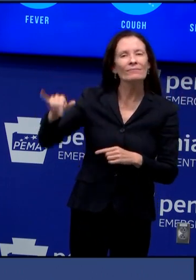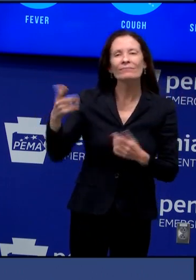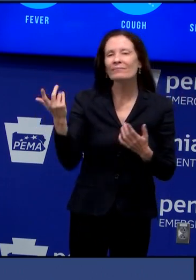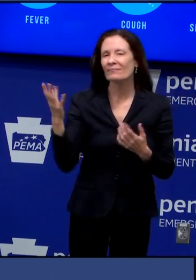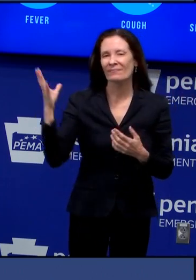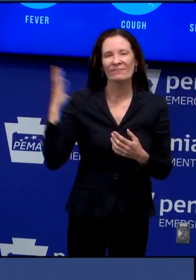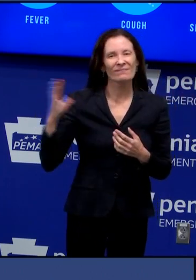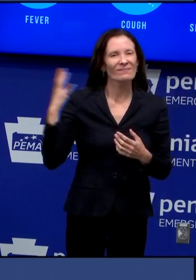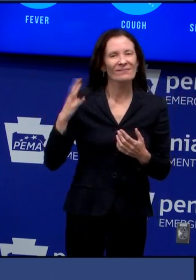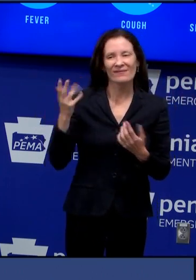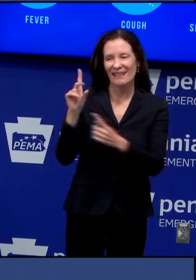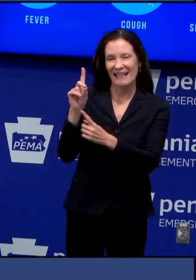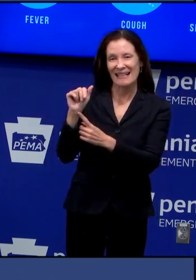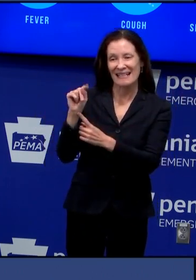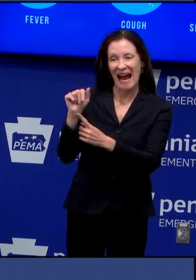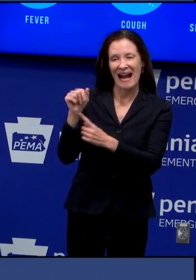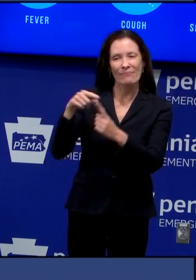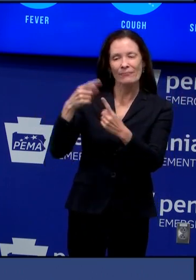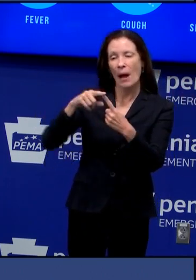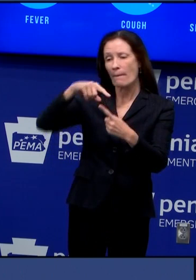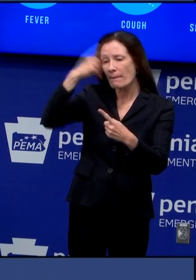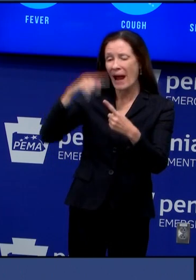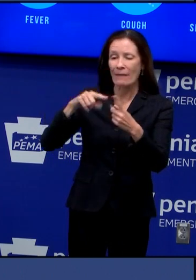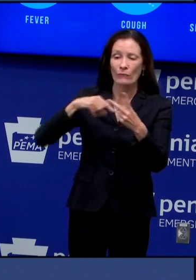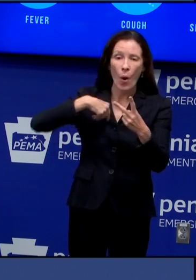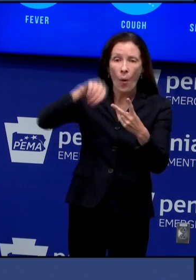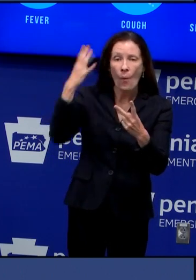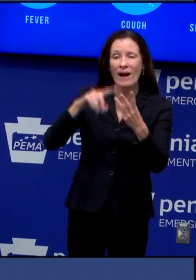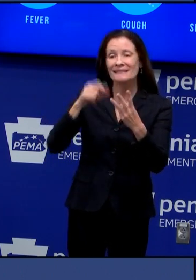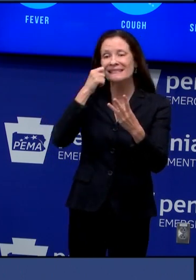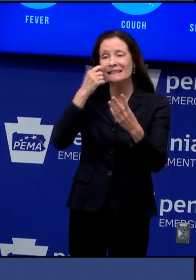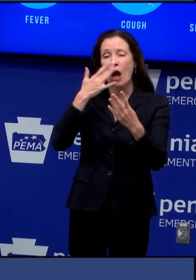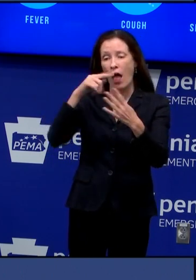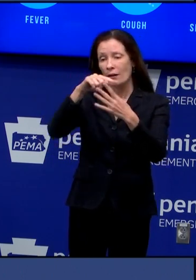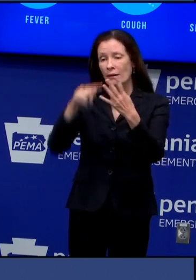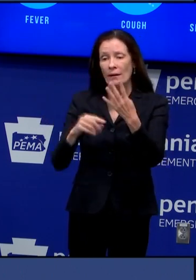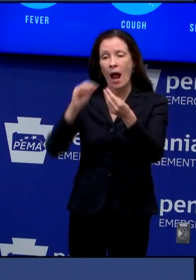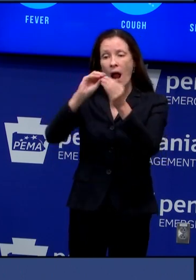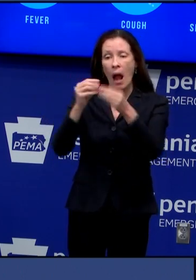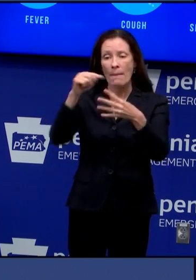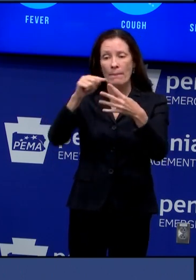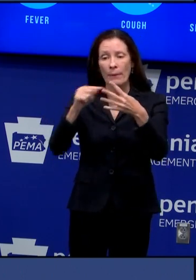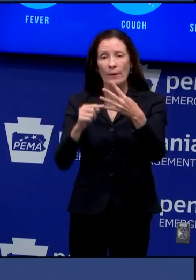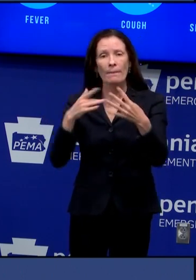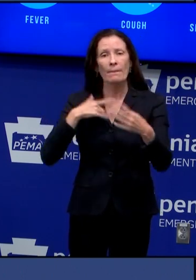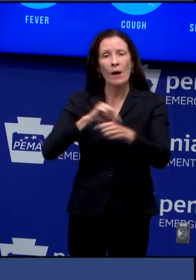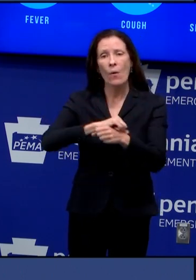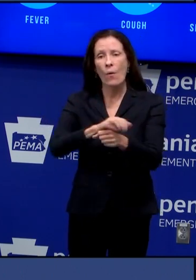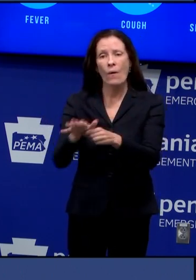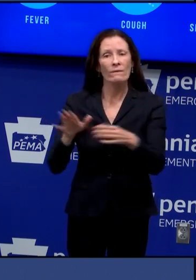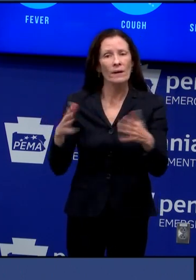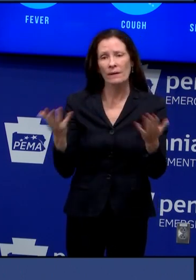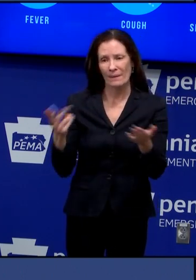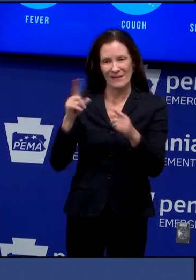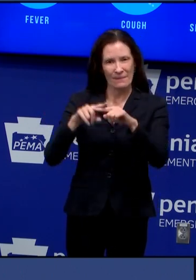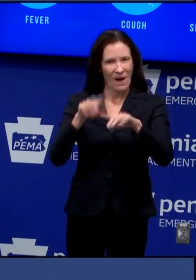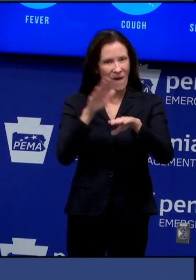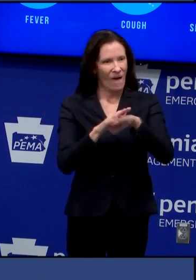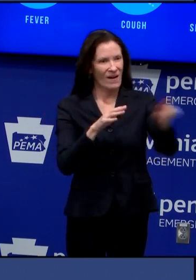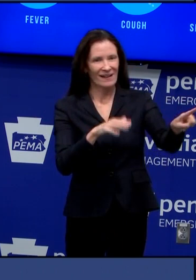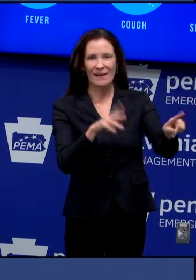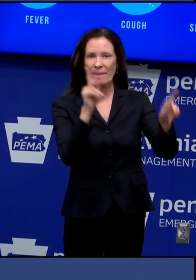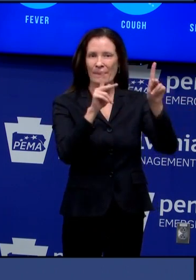are we in terms of race data and what are the numbers showing yeah and the reason we did that was because originally uh no one was collecting